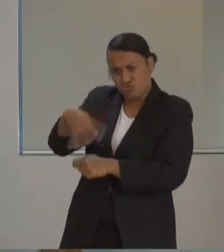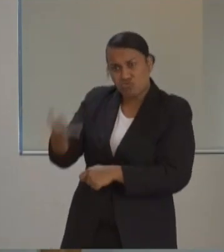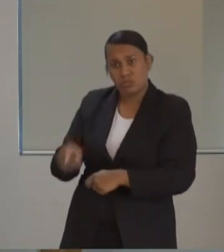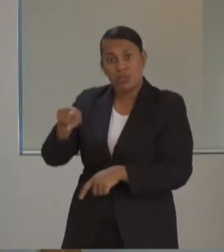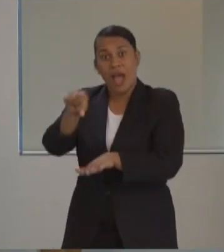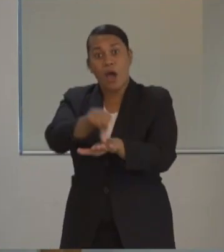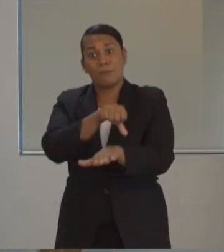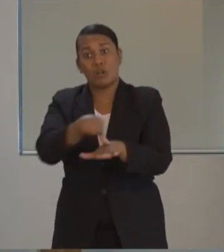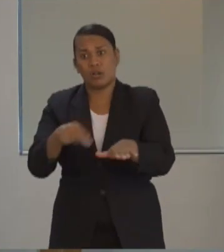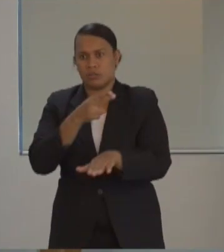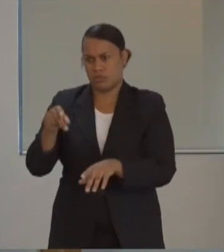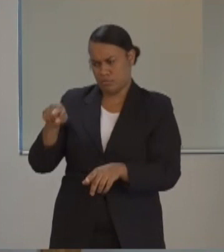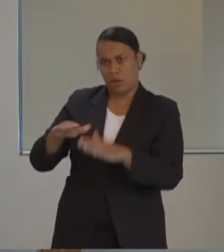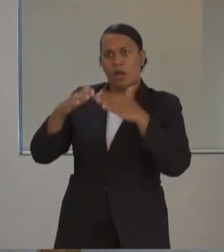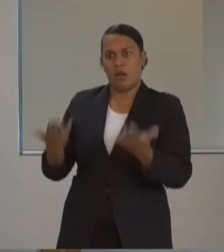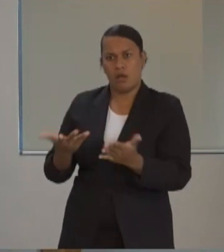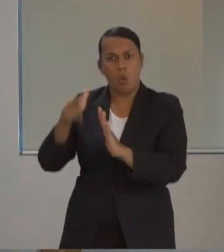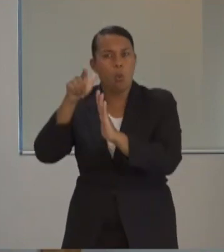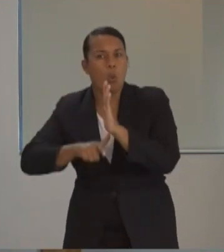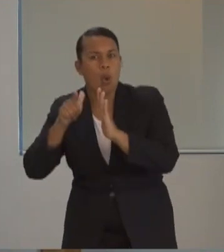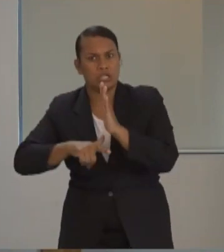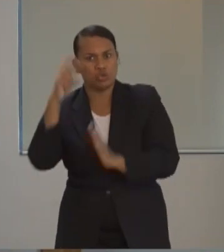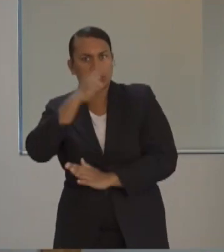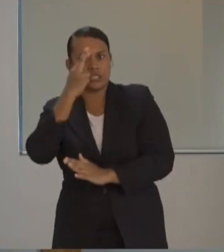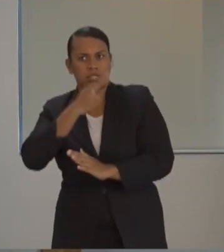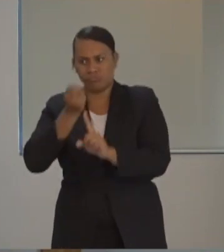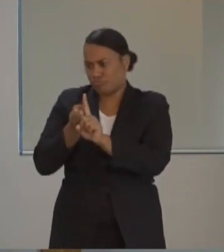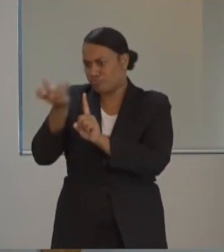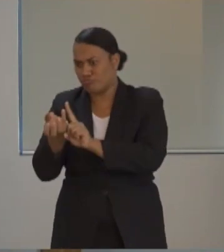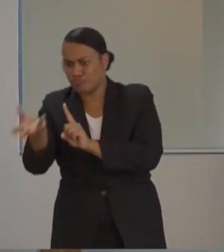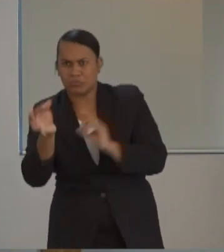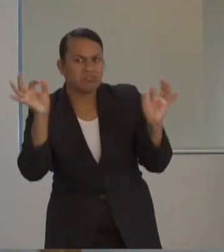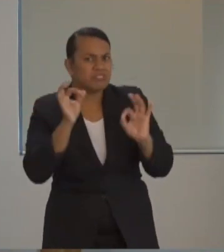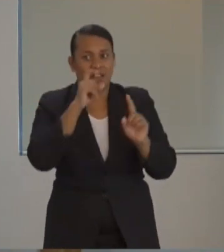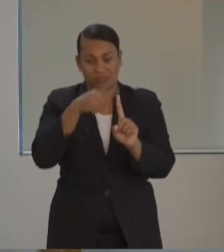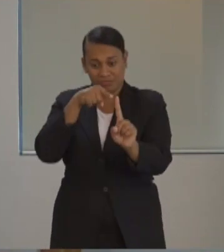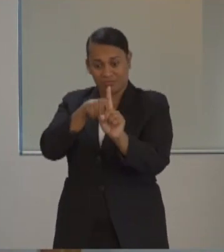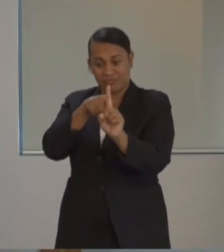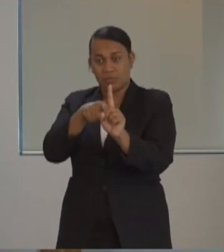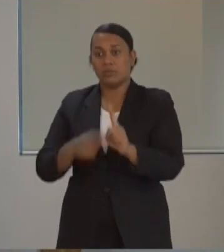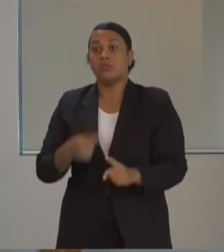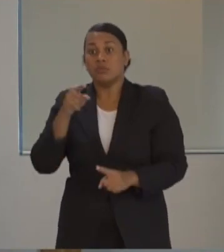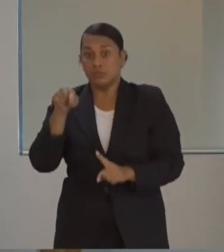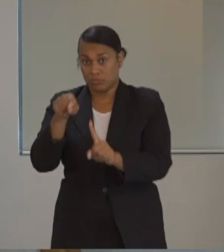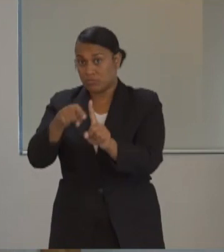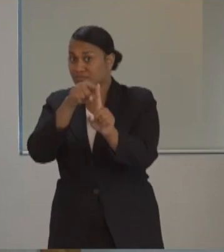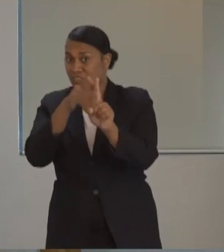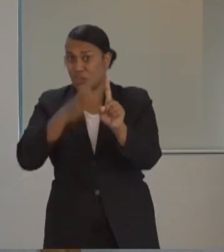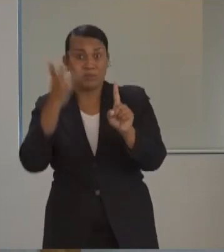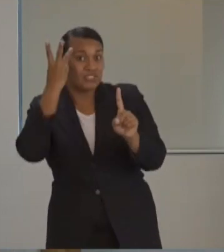her as a low risk transmitter. This patient shares a home with three others.